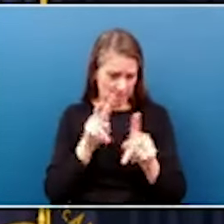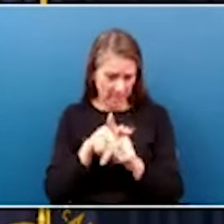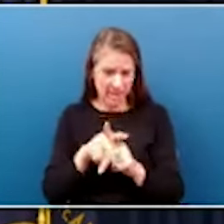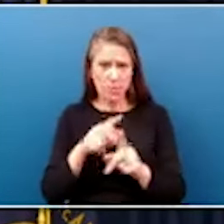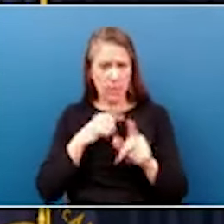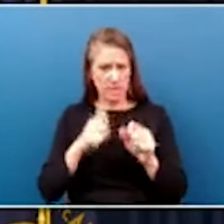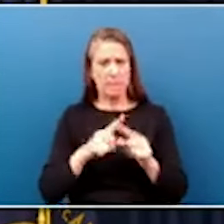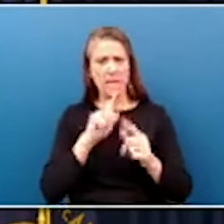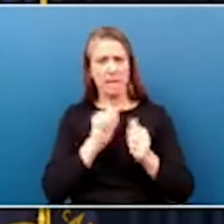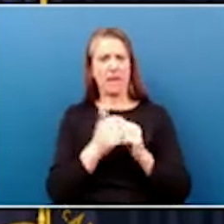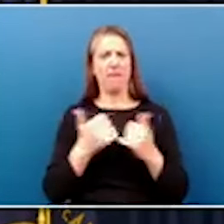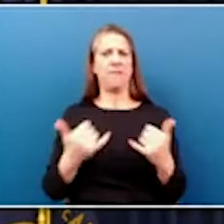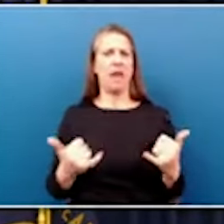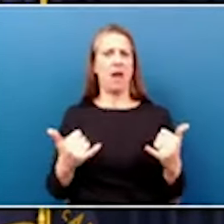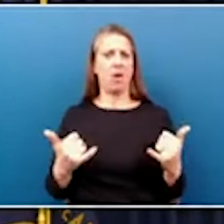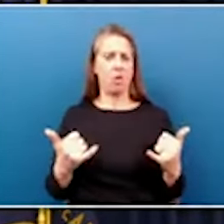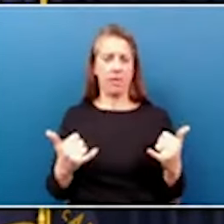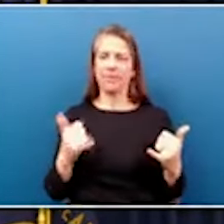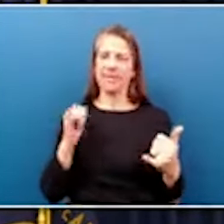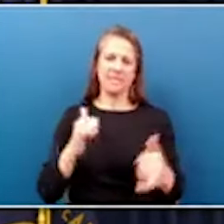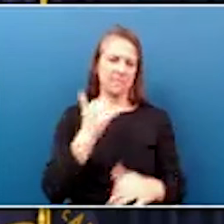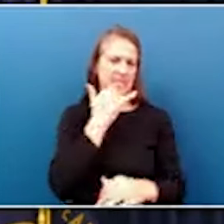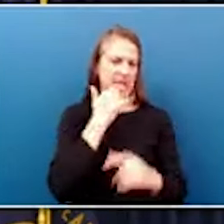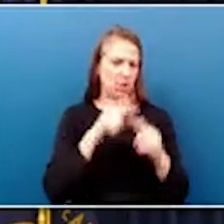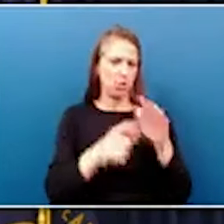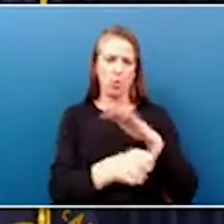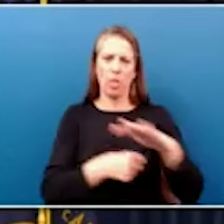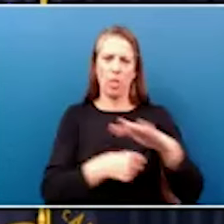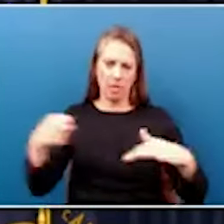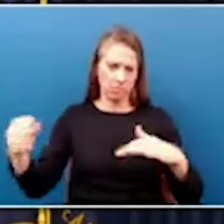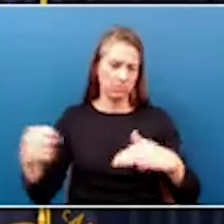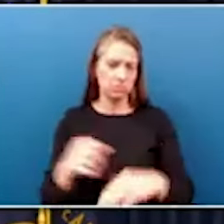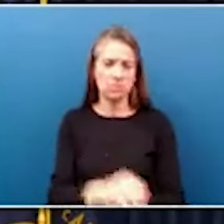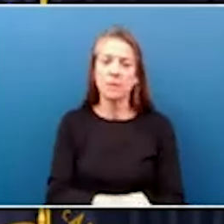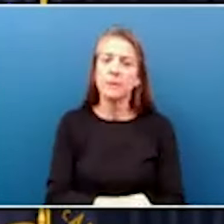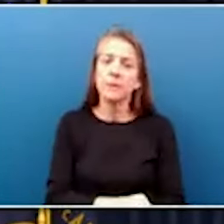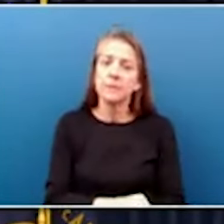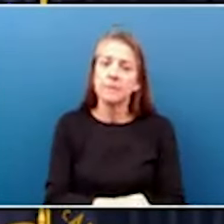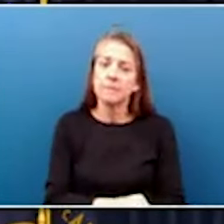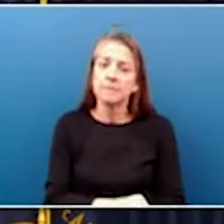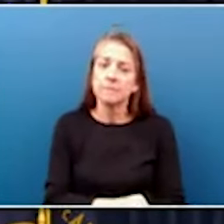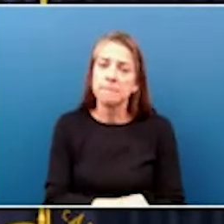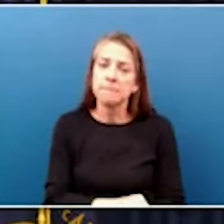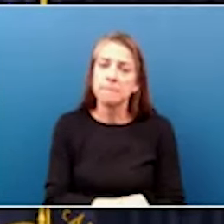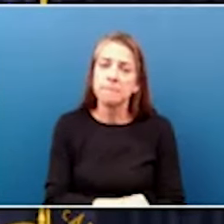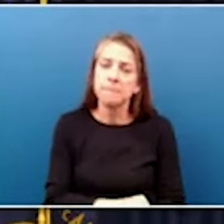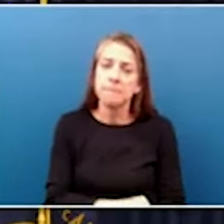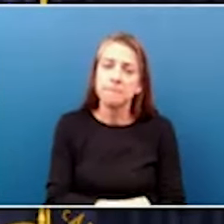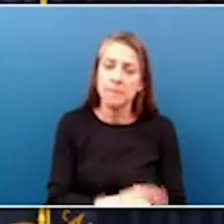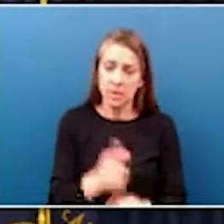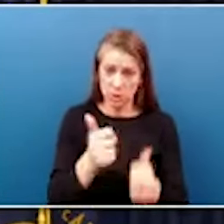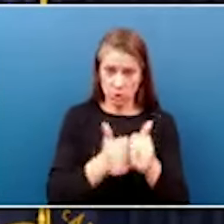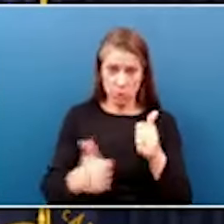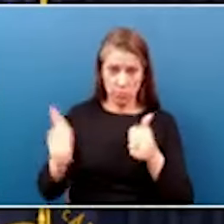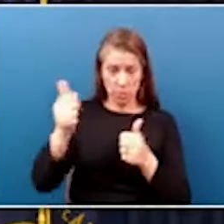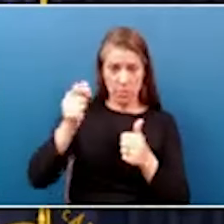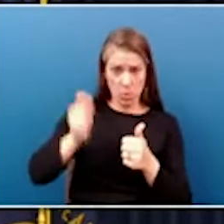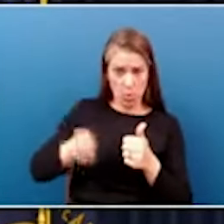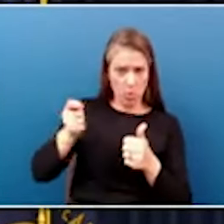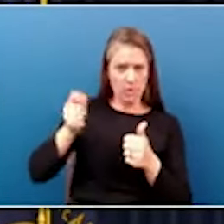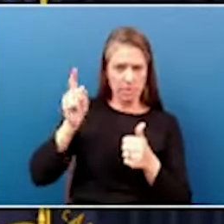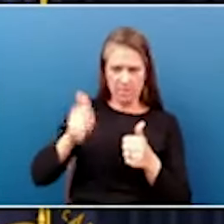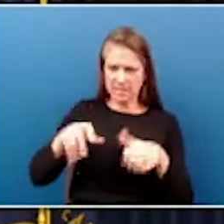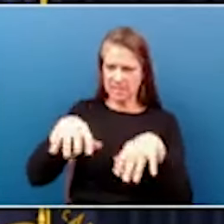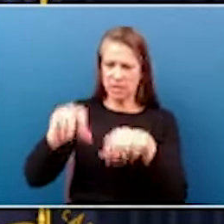is a mistake. And ultimately, the Supreme Court is going to need to step in at some point. If the legislature